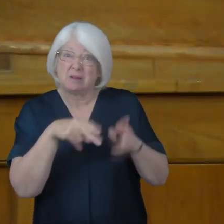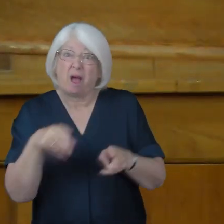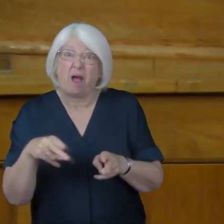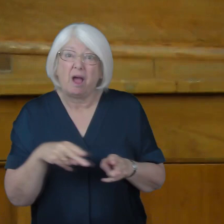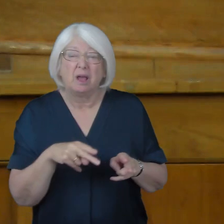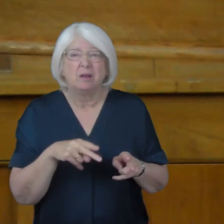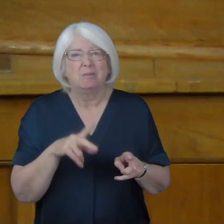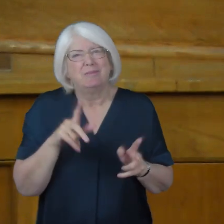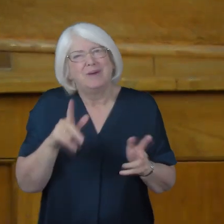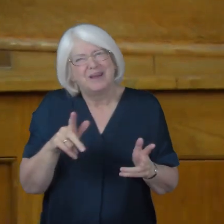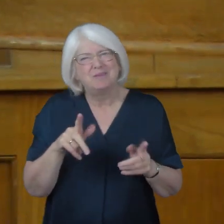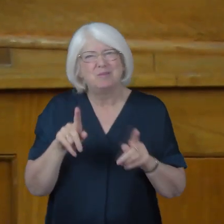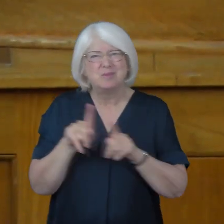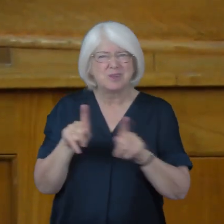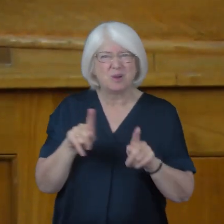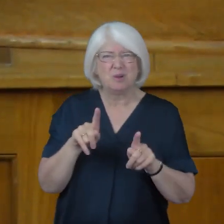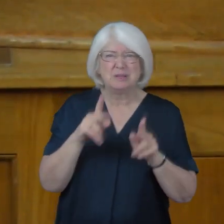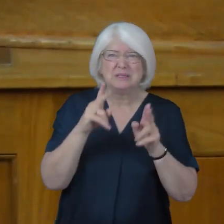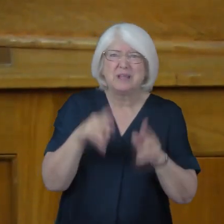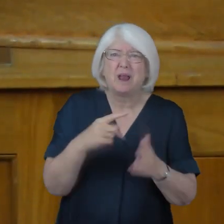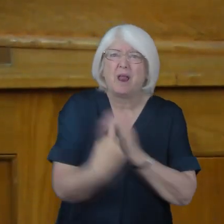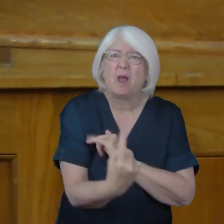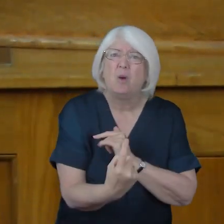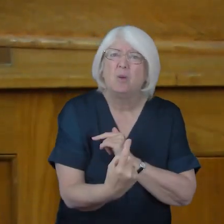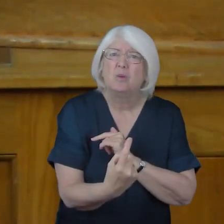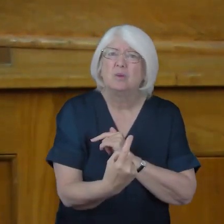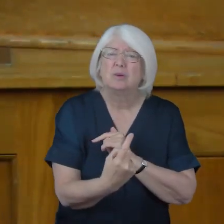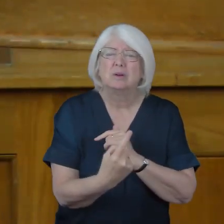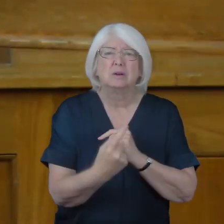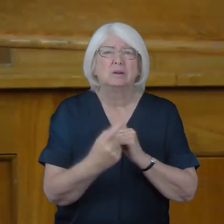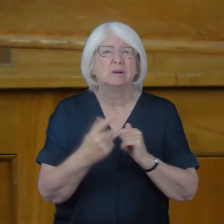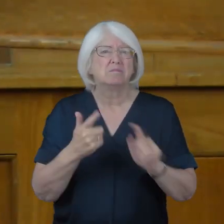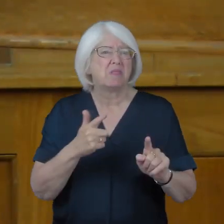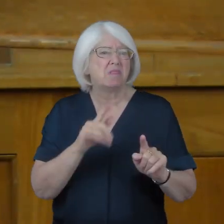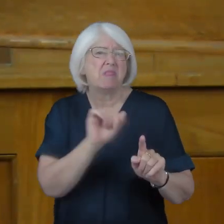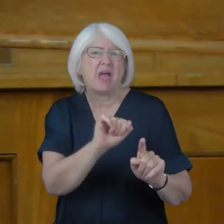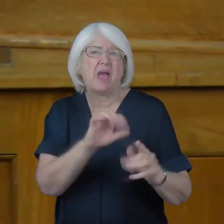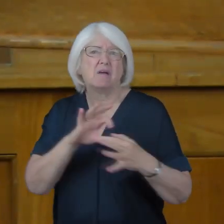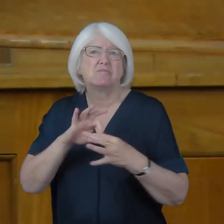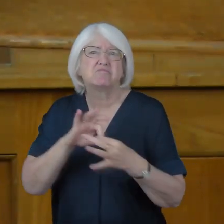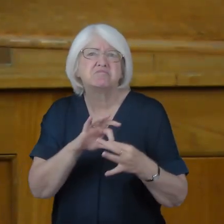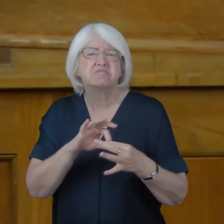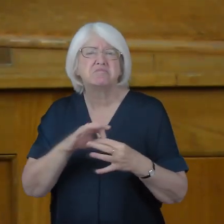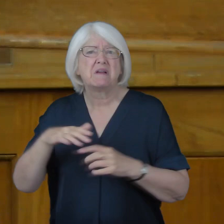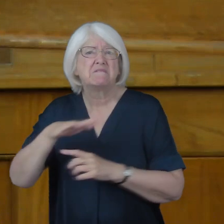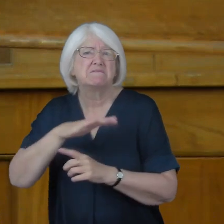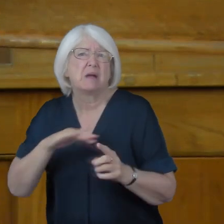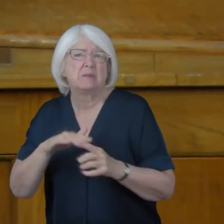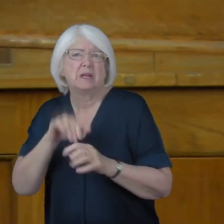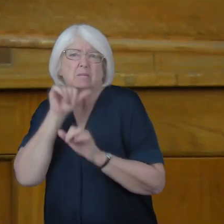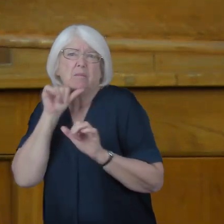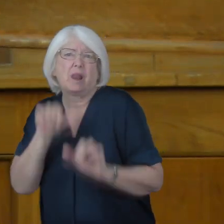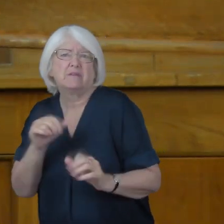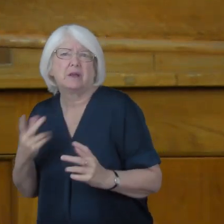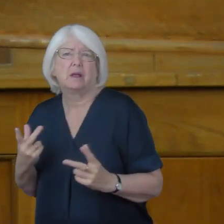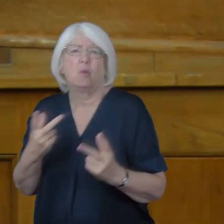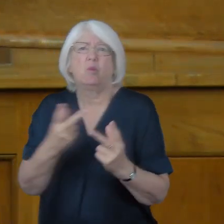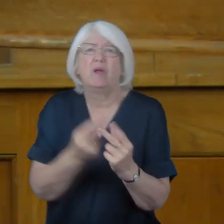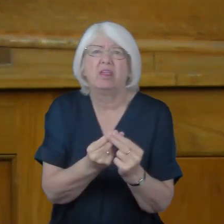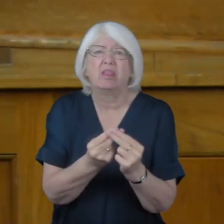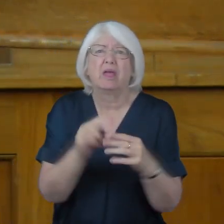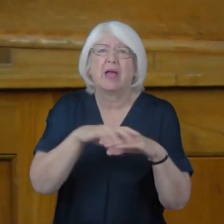died, but because so many people have died alone. Unable even to hold the hand of their beloved.